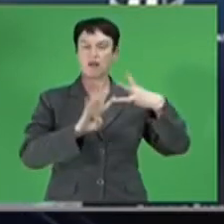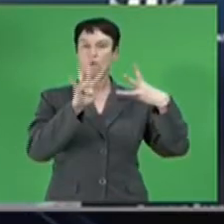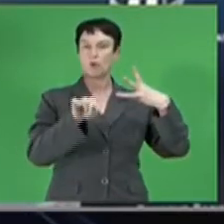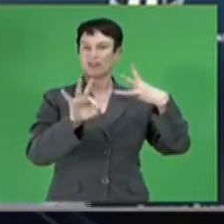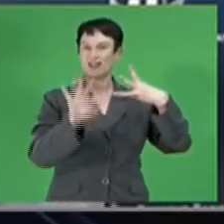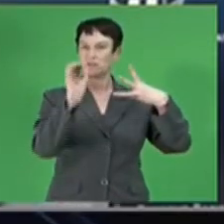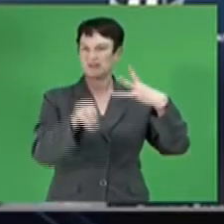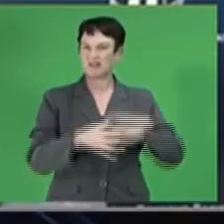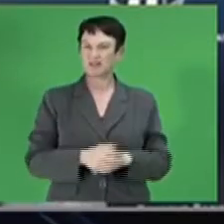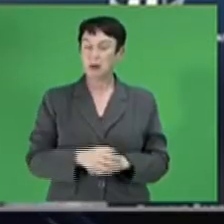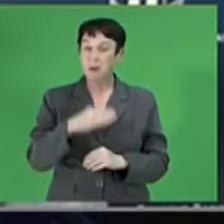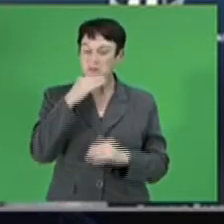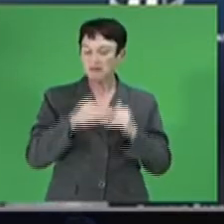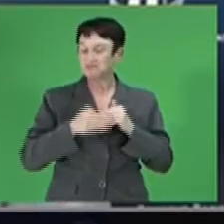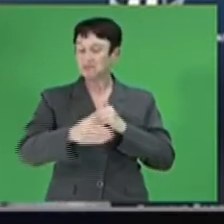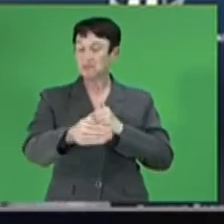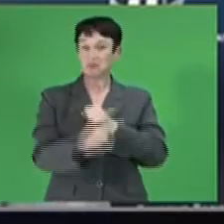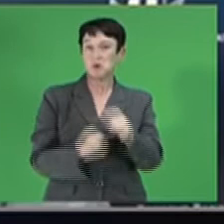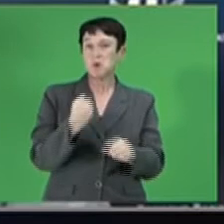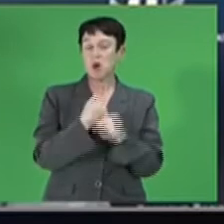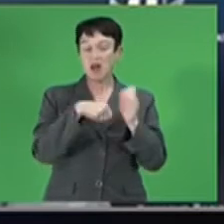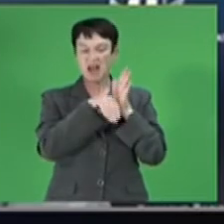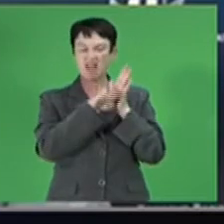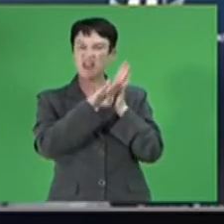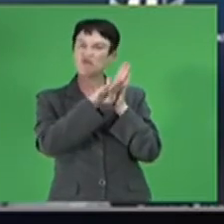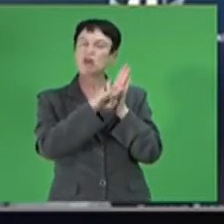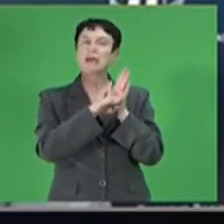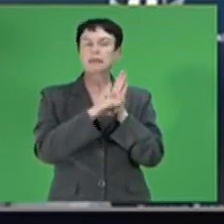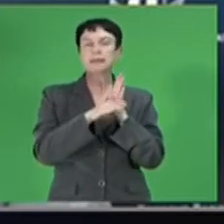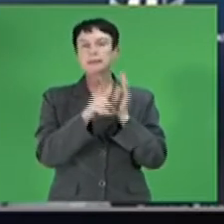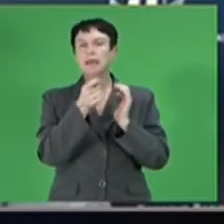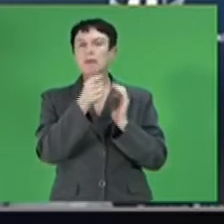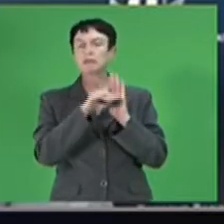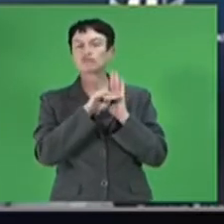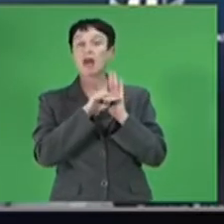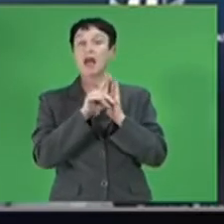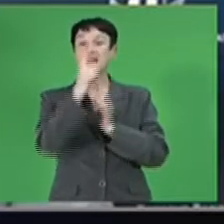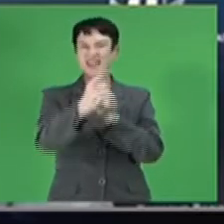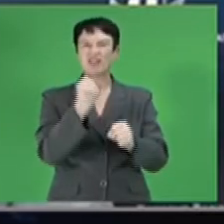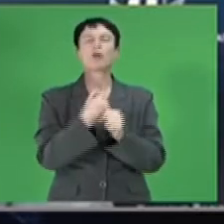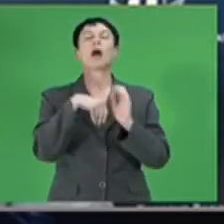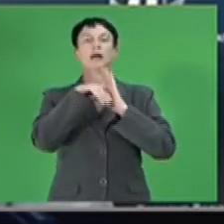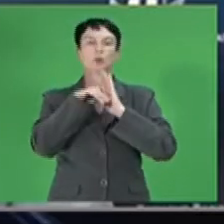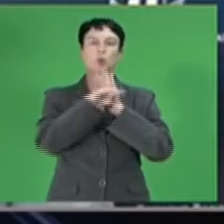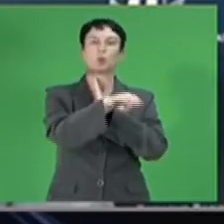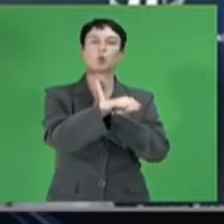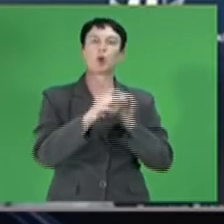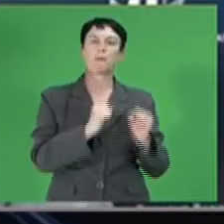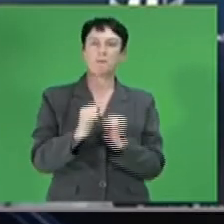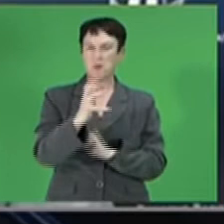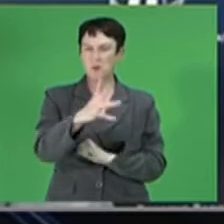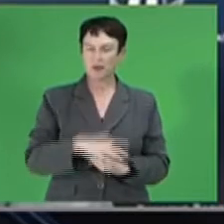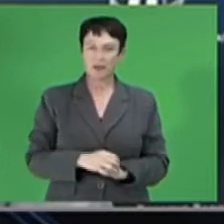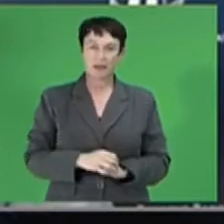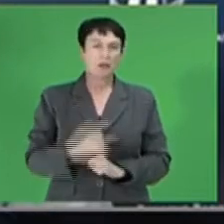rest of this year before moderating in 2022. Compared to the July meeting, and